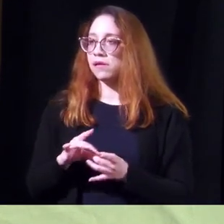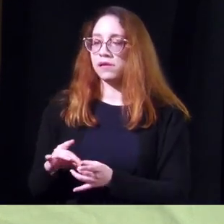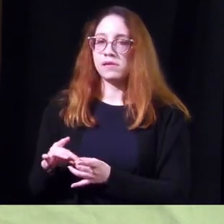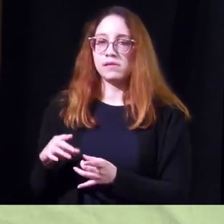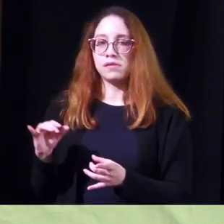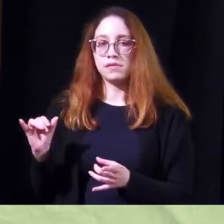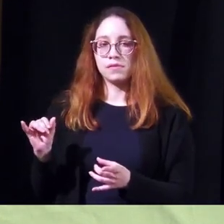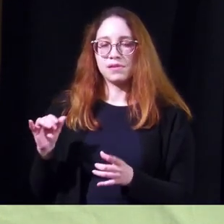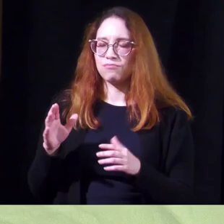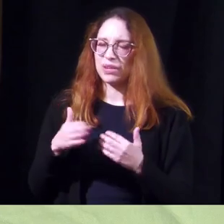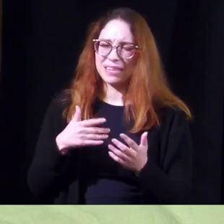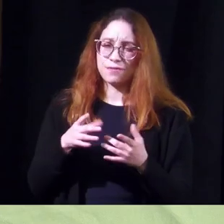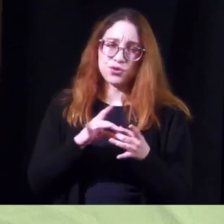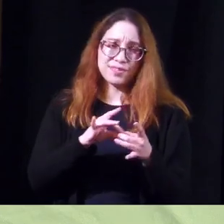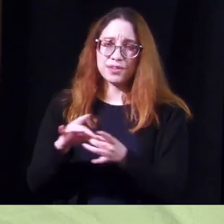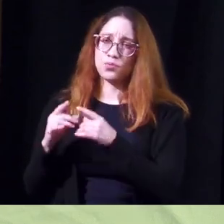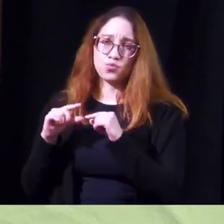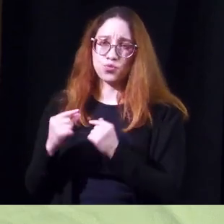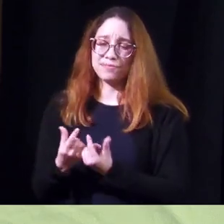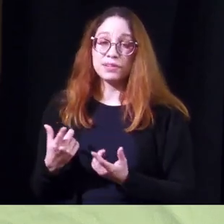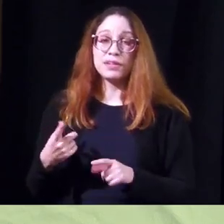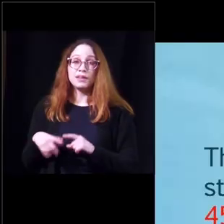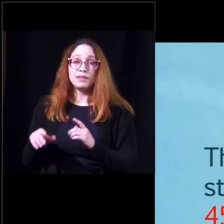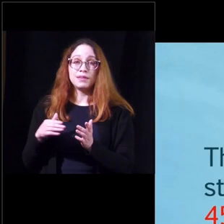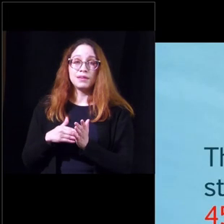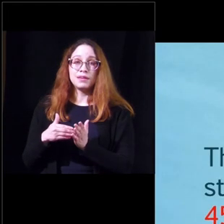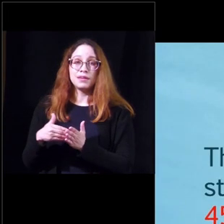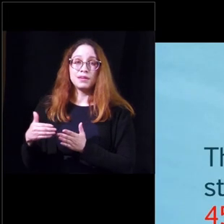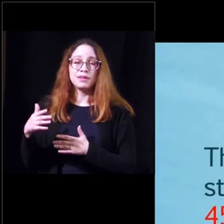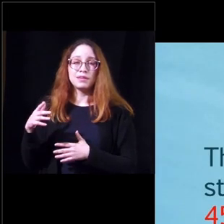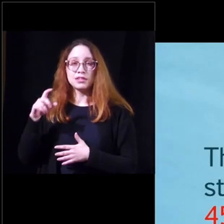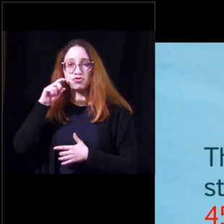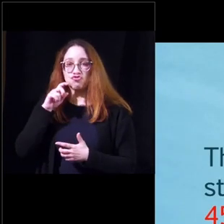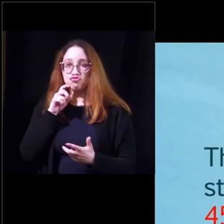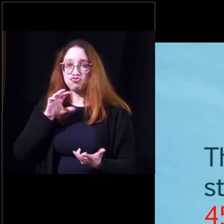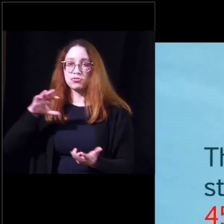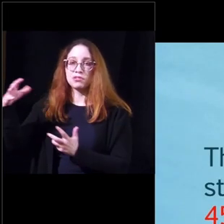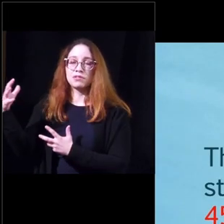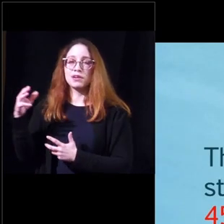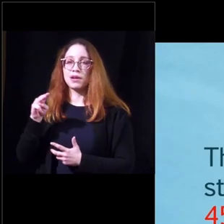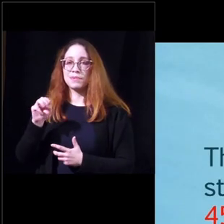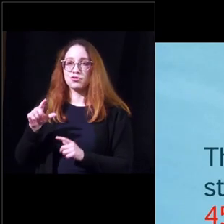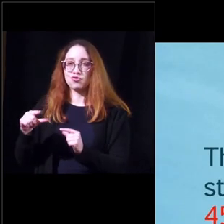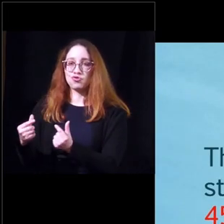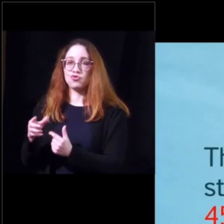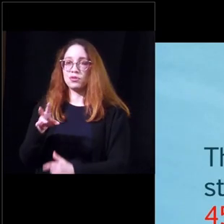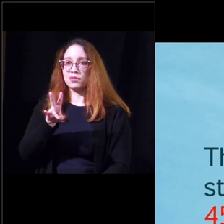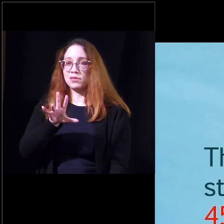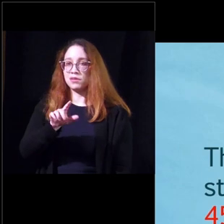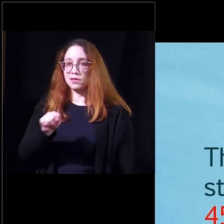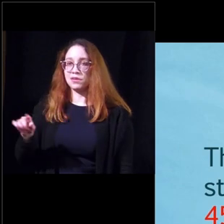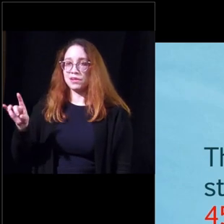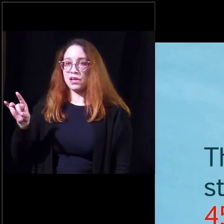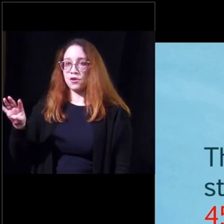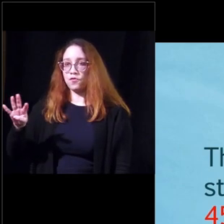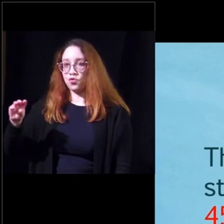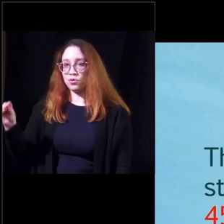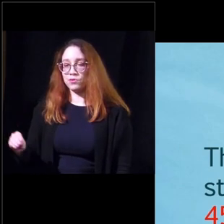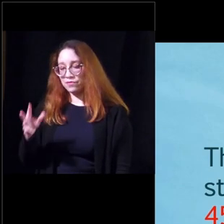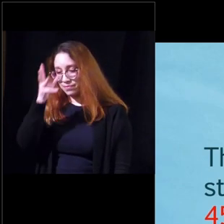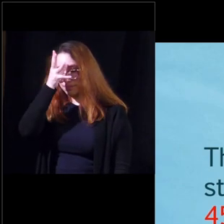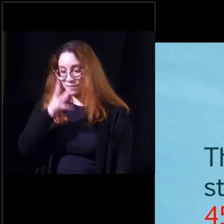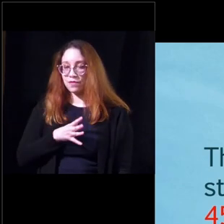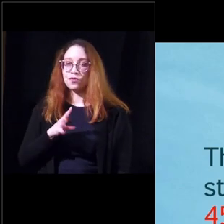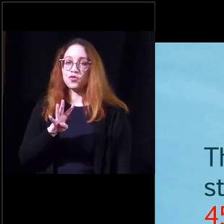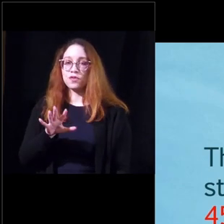any any group so the frequency of uh sexual dysfunction in the ms group is between 75 to 84 percent in men